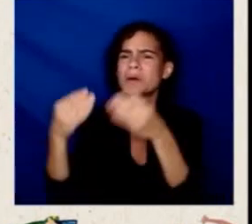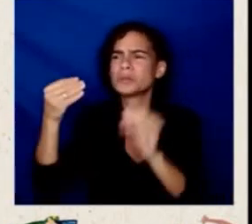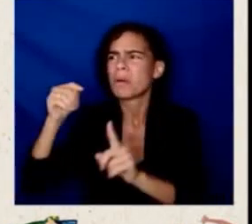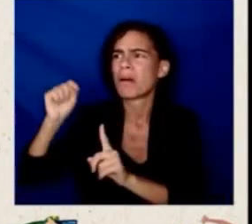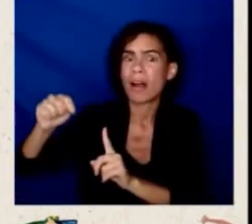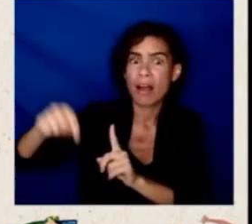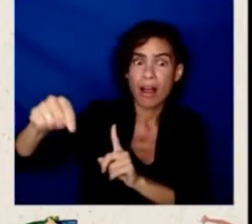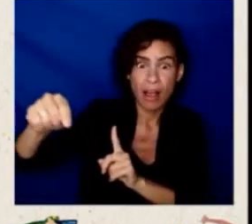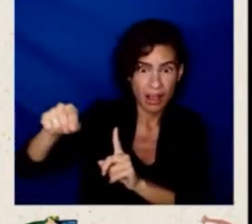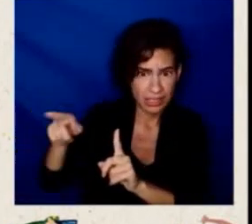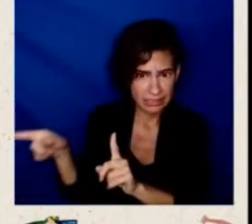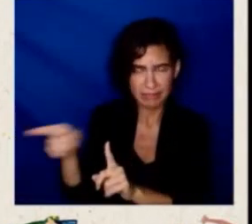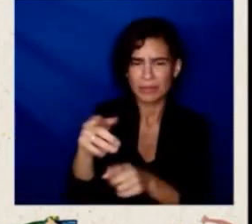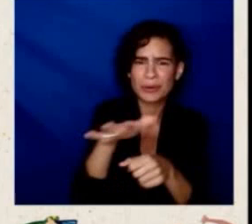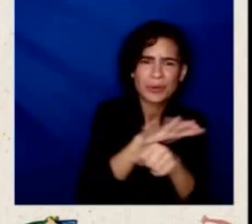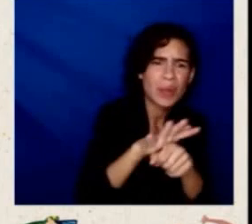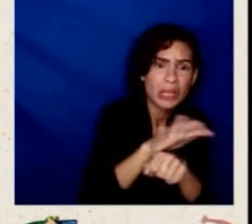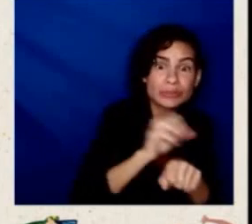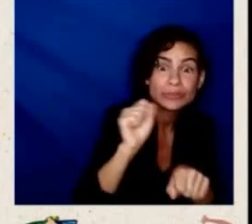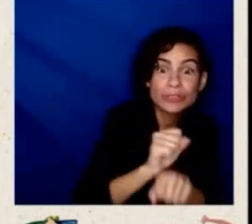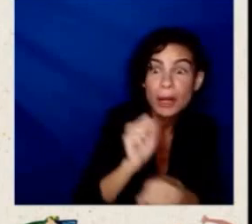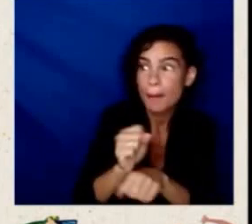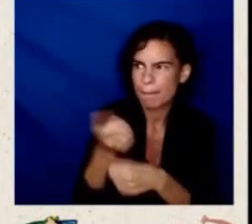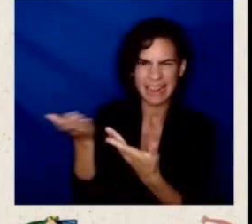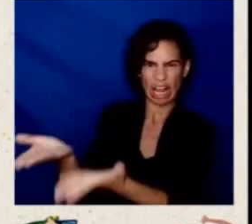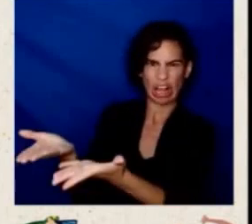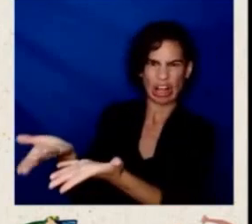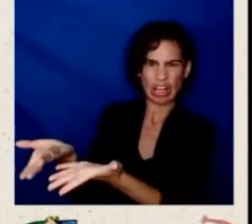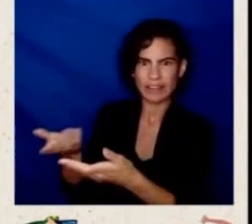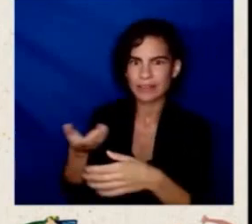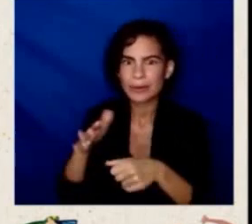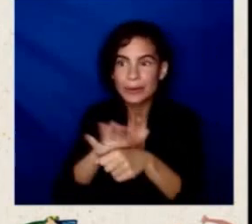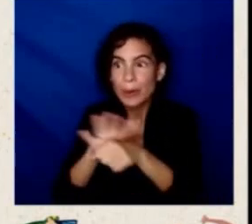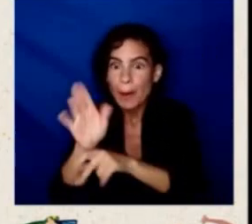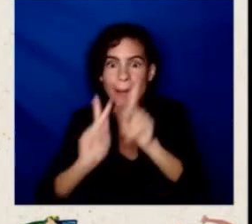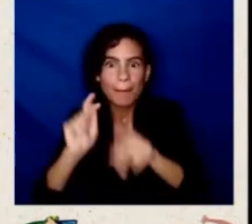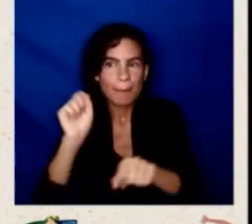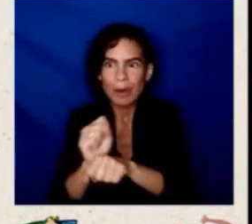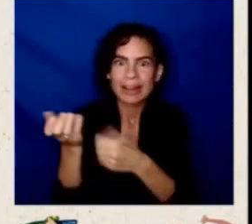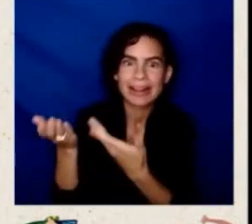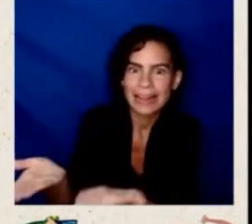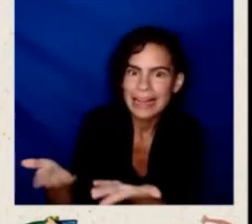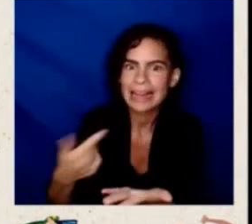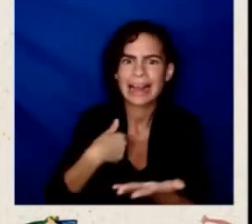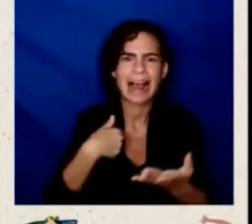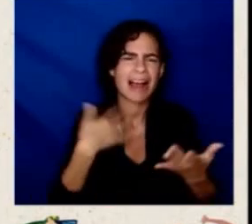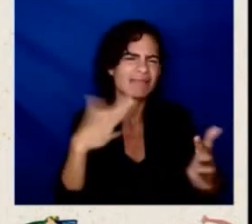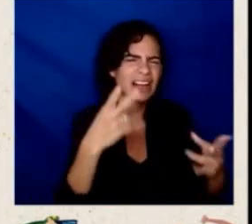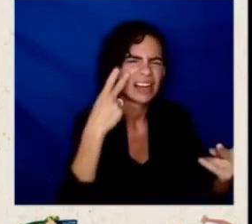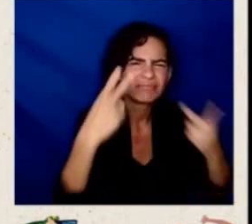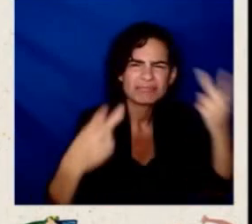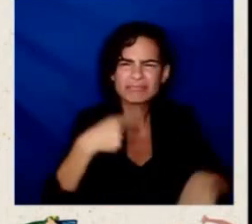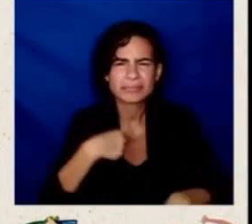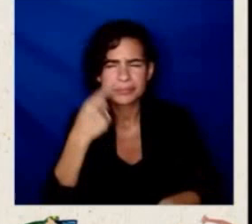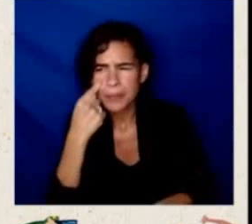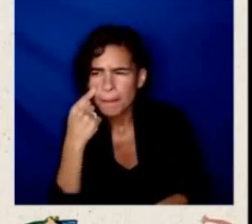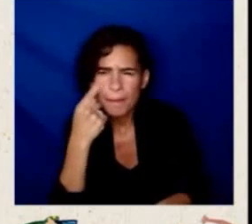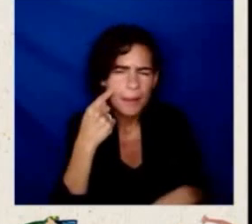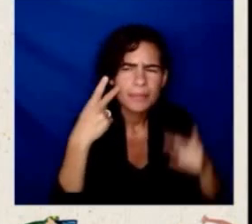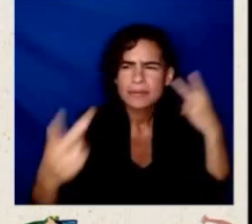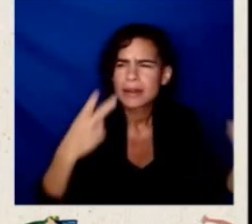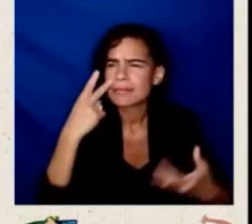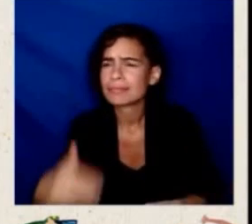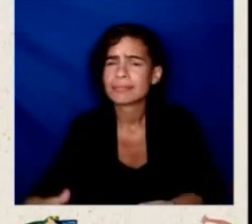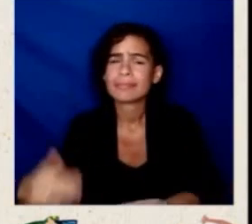part of the community in such an intense way from an early age really was foundational. So, you know, today as we celebrate Sprint and Heritage Month and